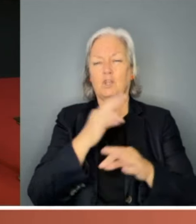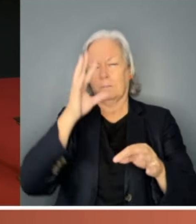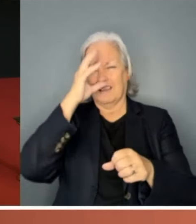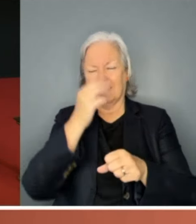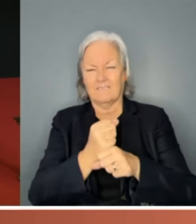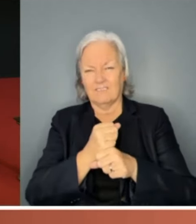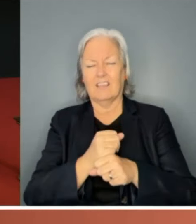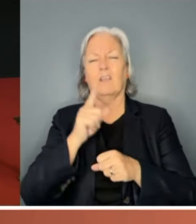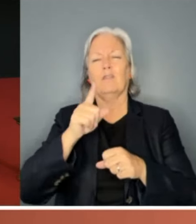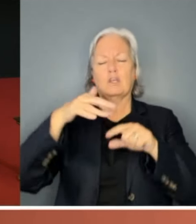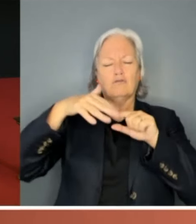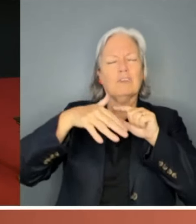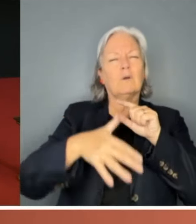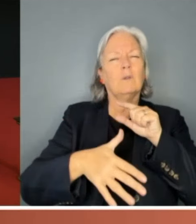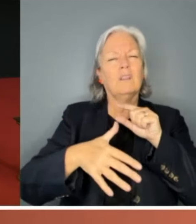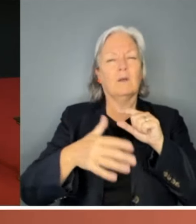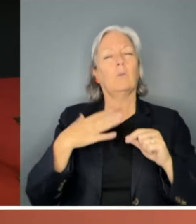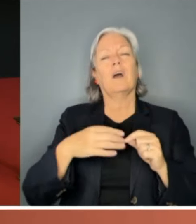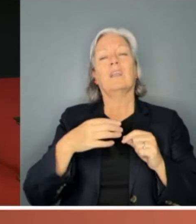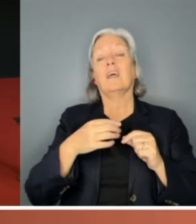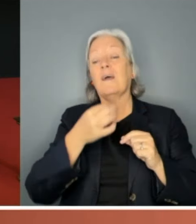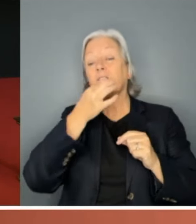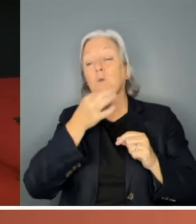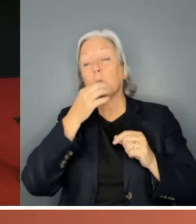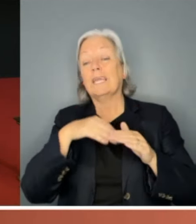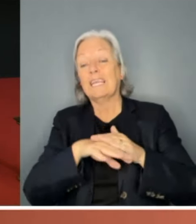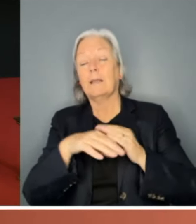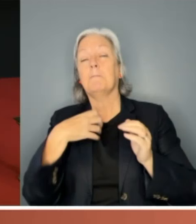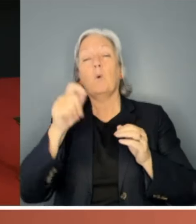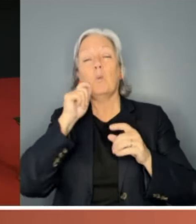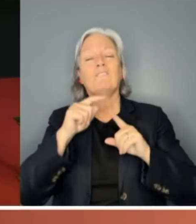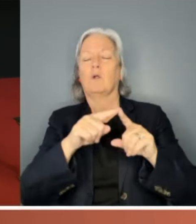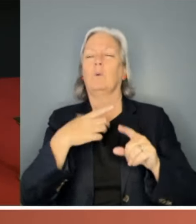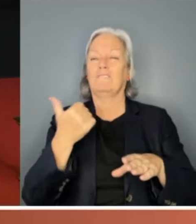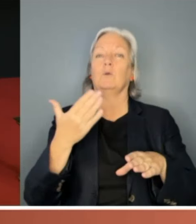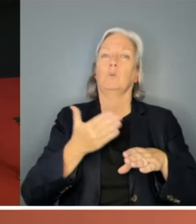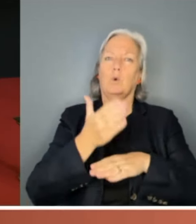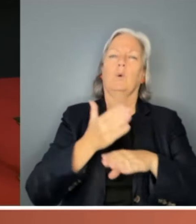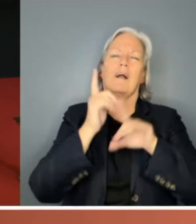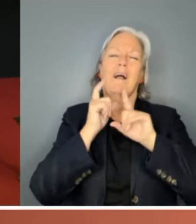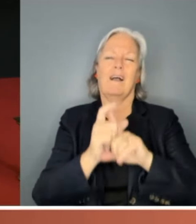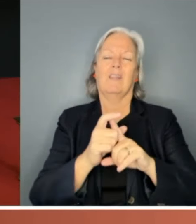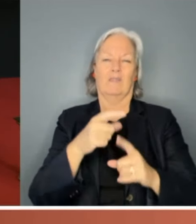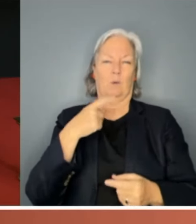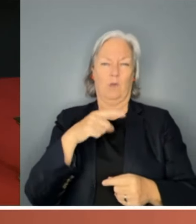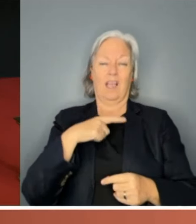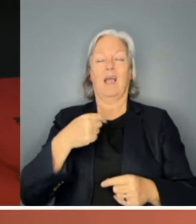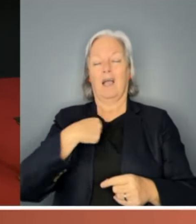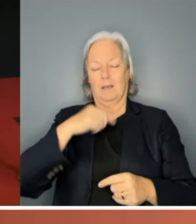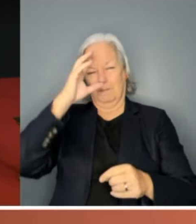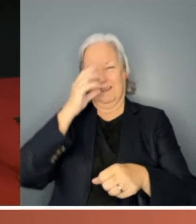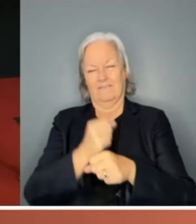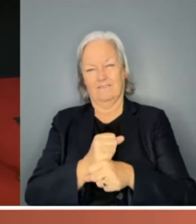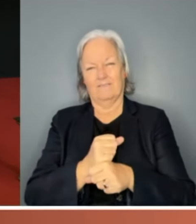if get a few women in, more will follow. We have to work really hard at it, which is why I firmly believe in quotas.